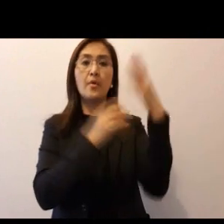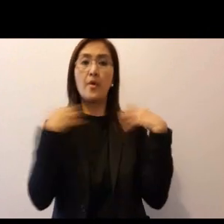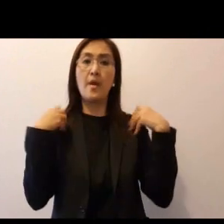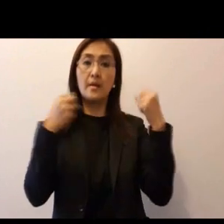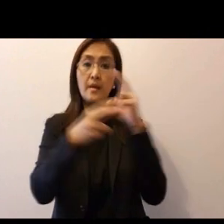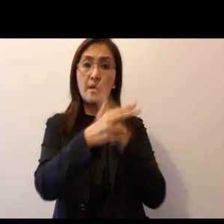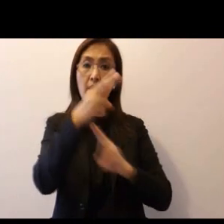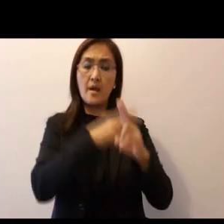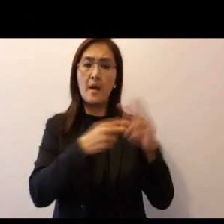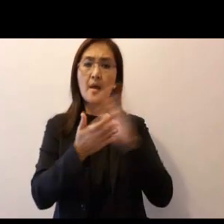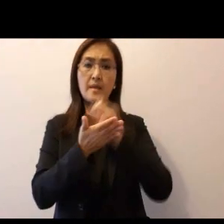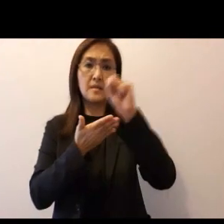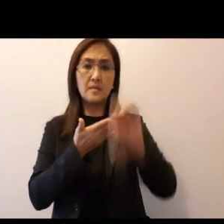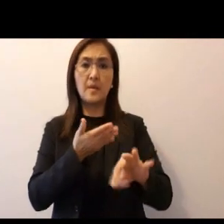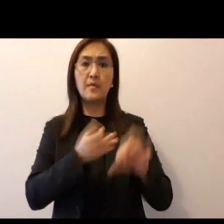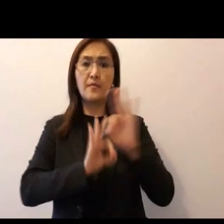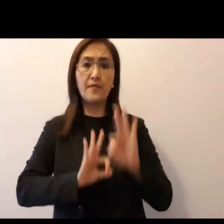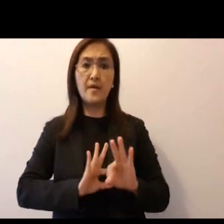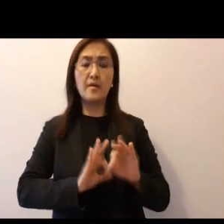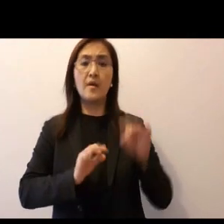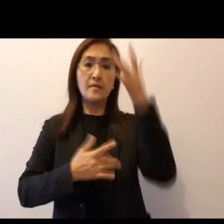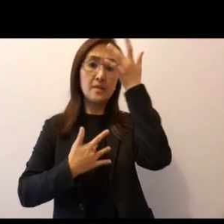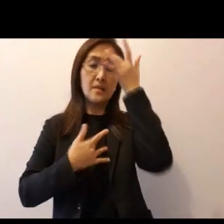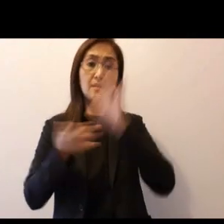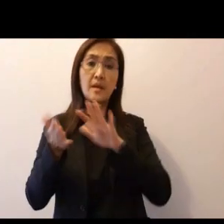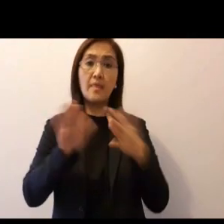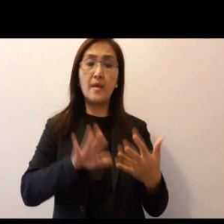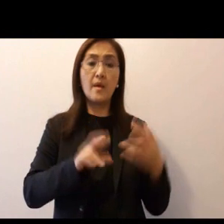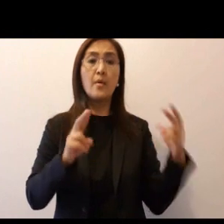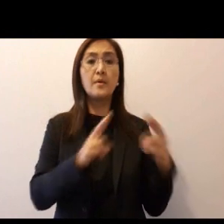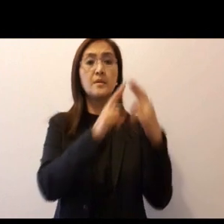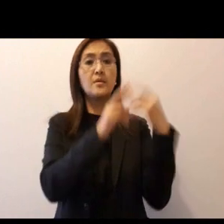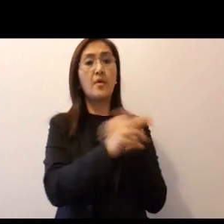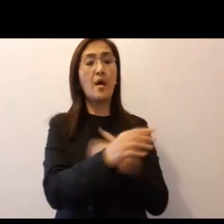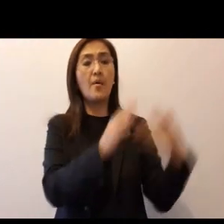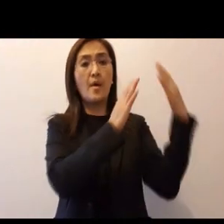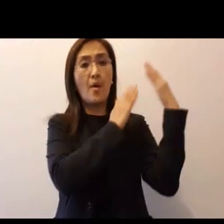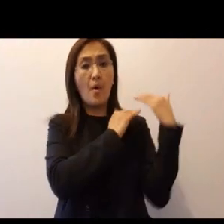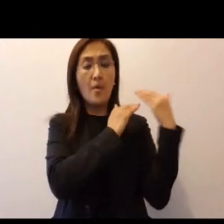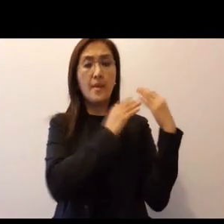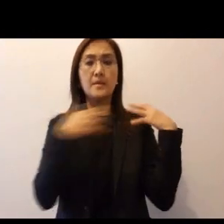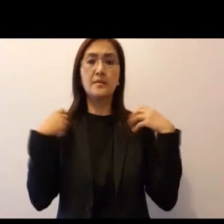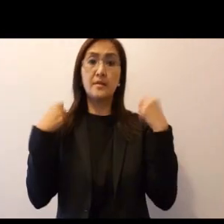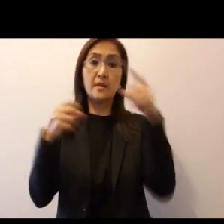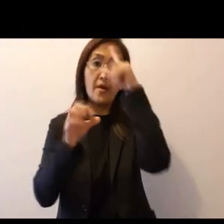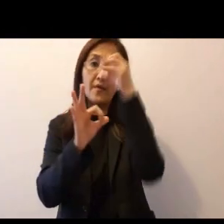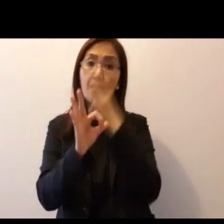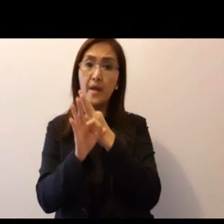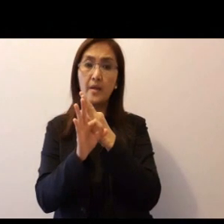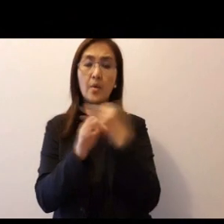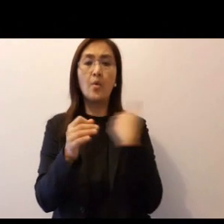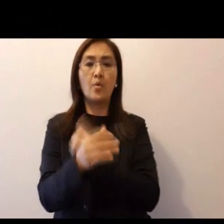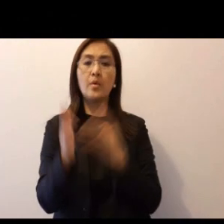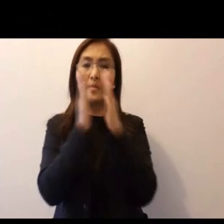and by your healing hand, dispel the fear of sickness and death, restore our hope and strengthen our faith.